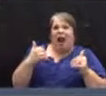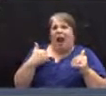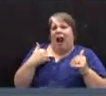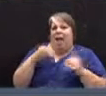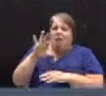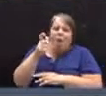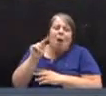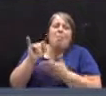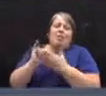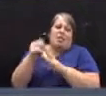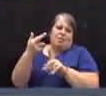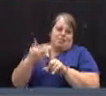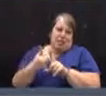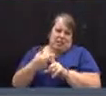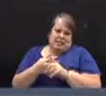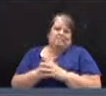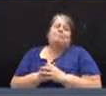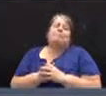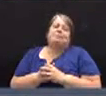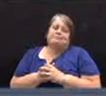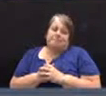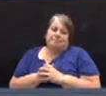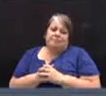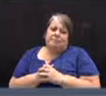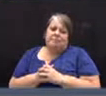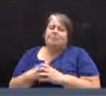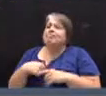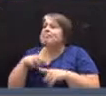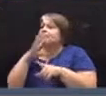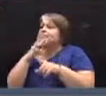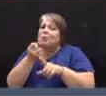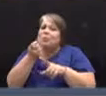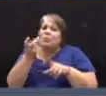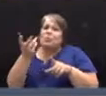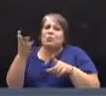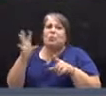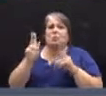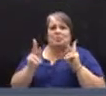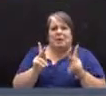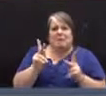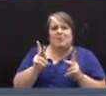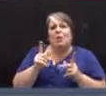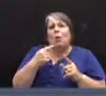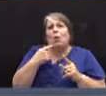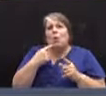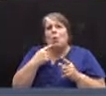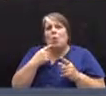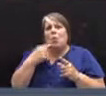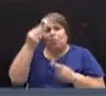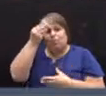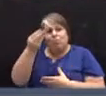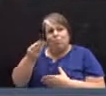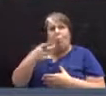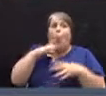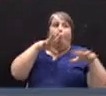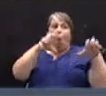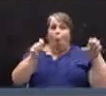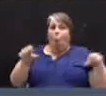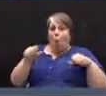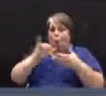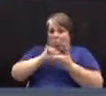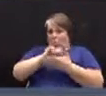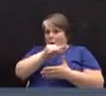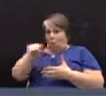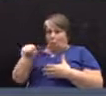apartments that they rent. I've spoken to several people who typified to me the owners of these houses,